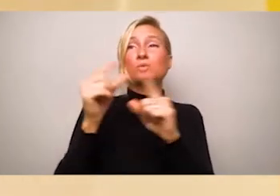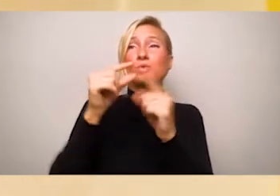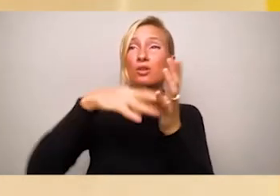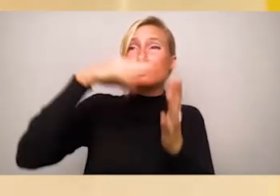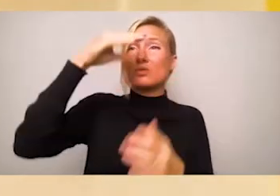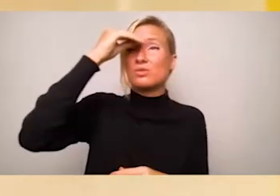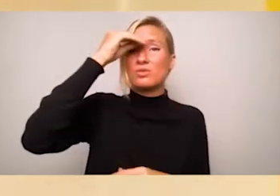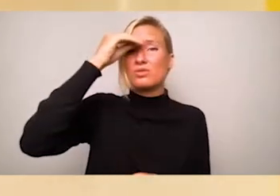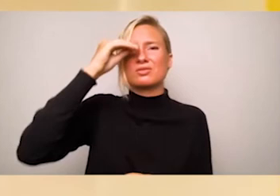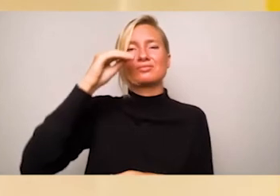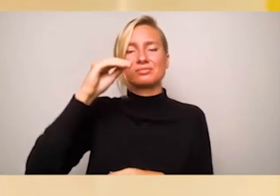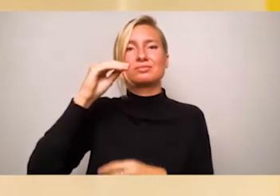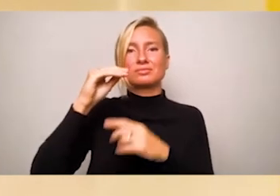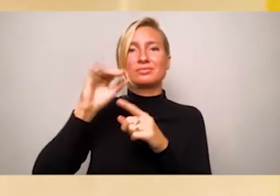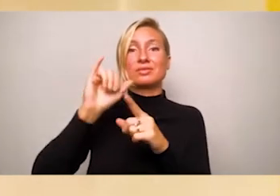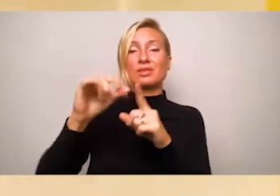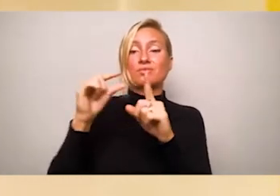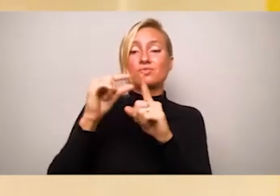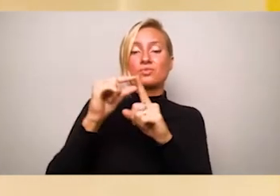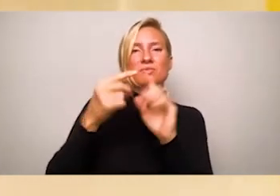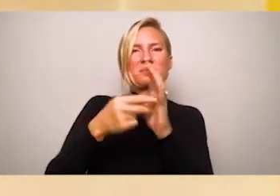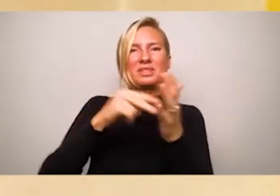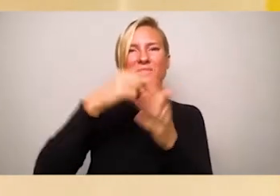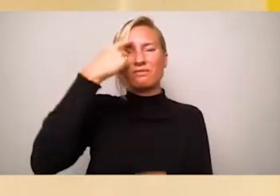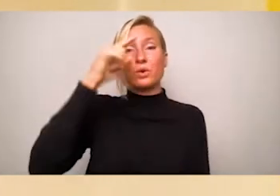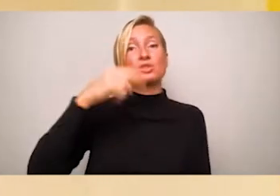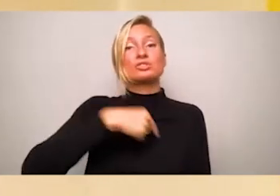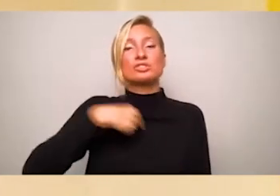certain knowledge that my race was repugnant.